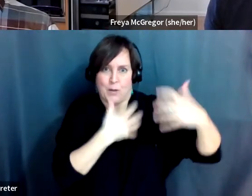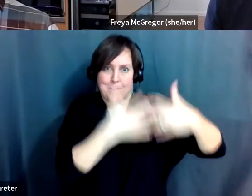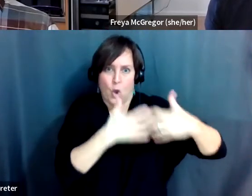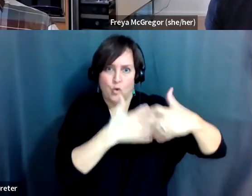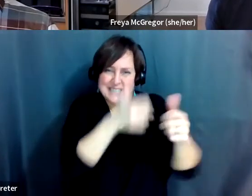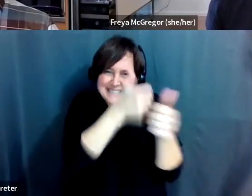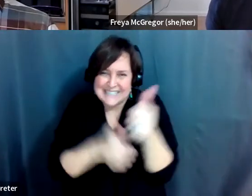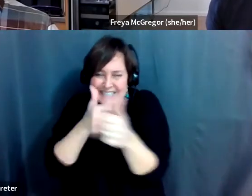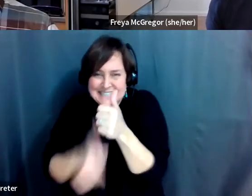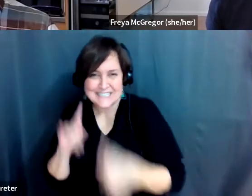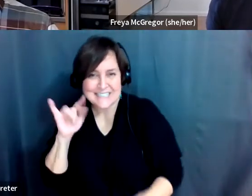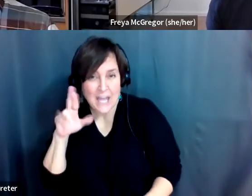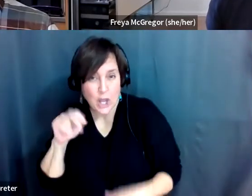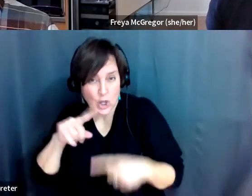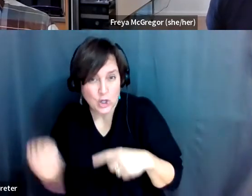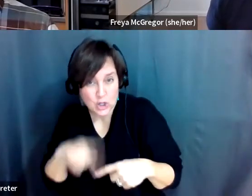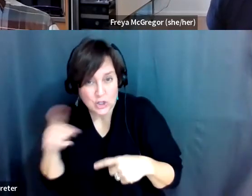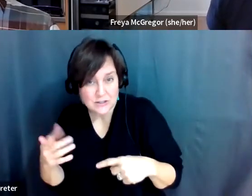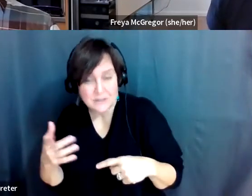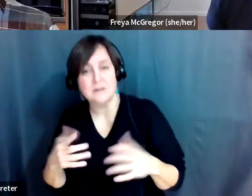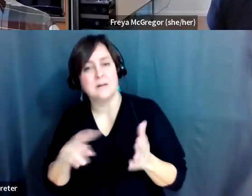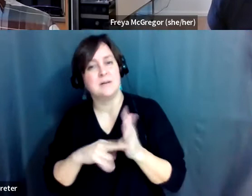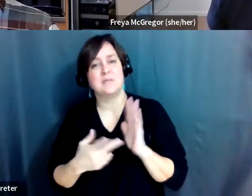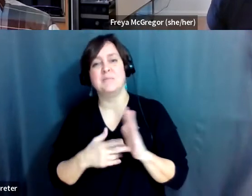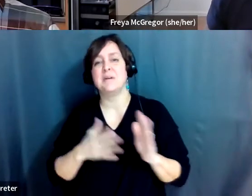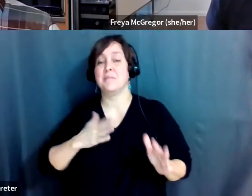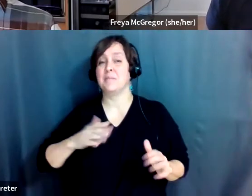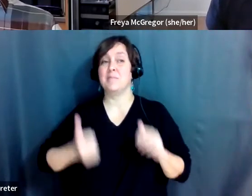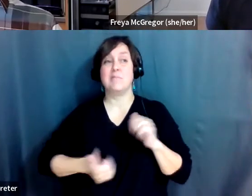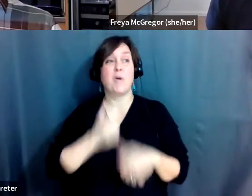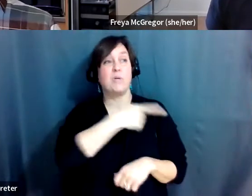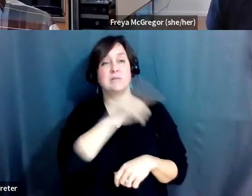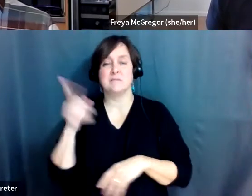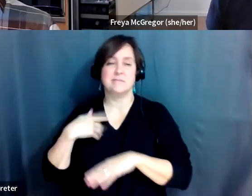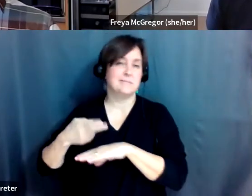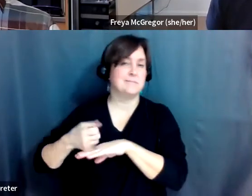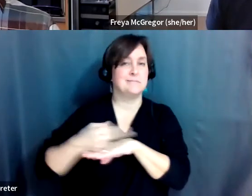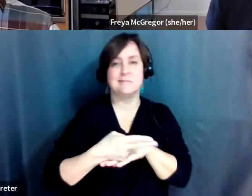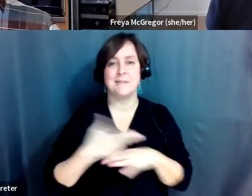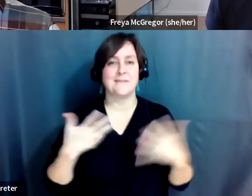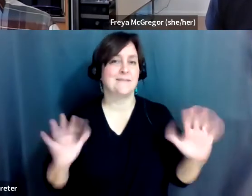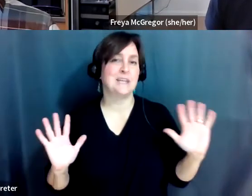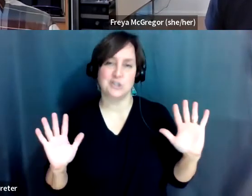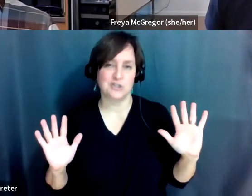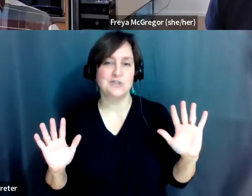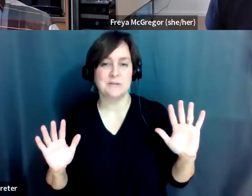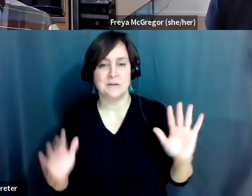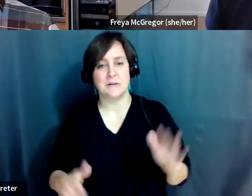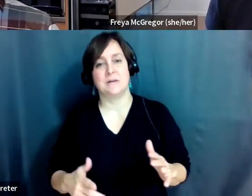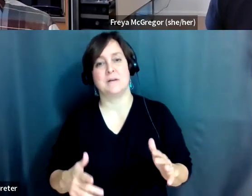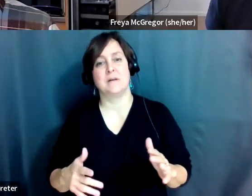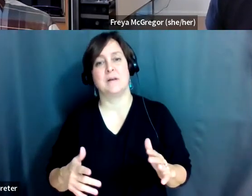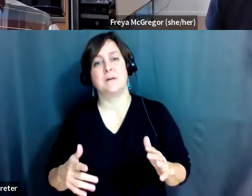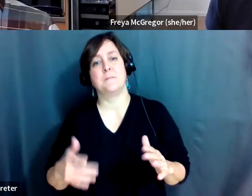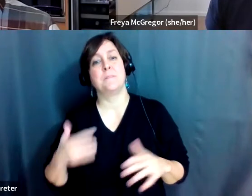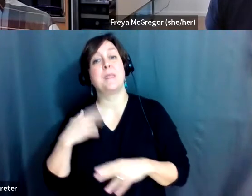more capable than most power chairs. And again, like because I have the luxury, and I'm using